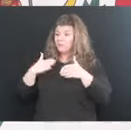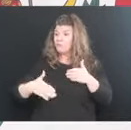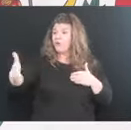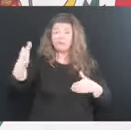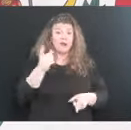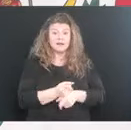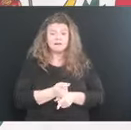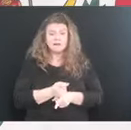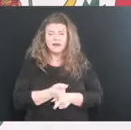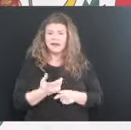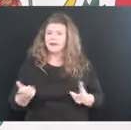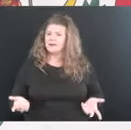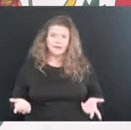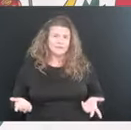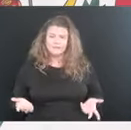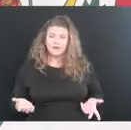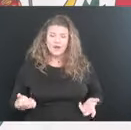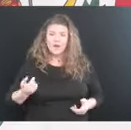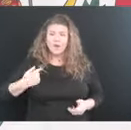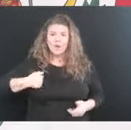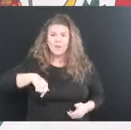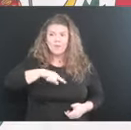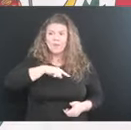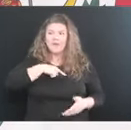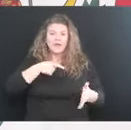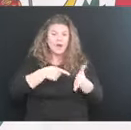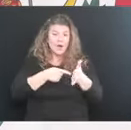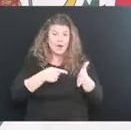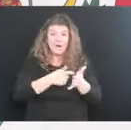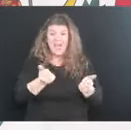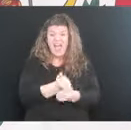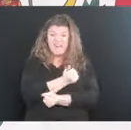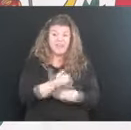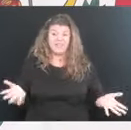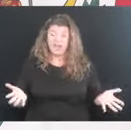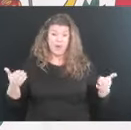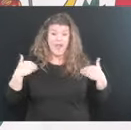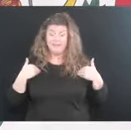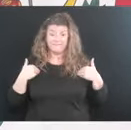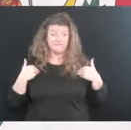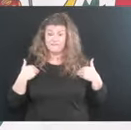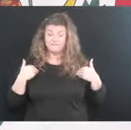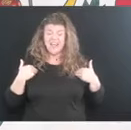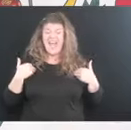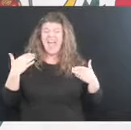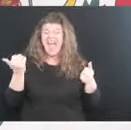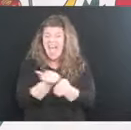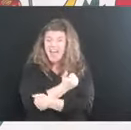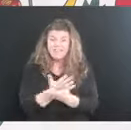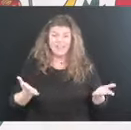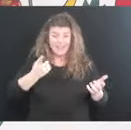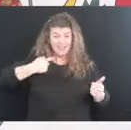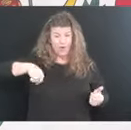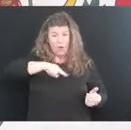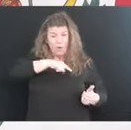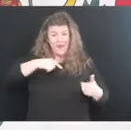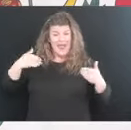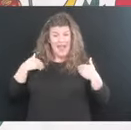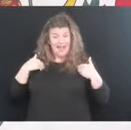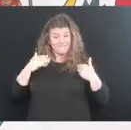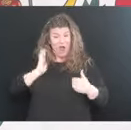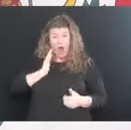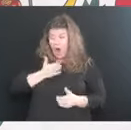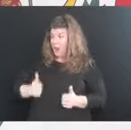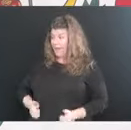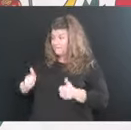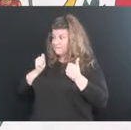You owe every single thing you have in life, every single thing you have in life to the people